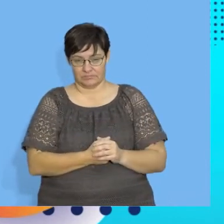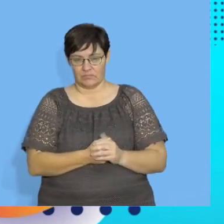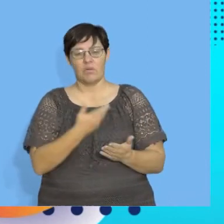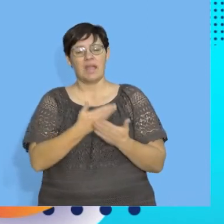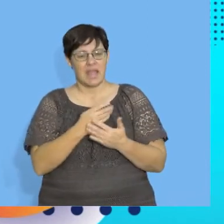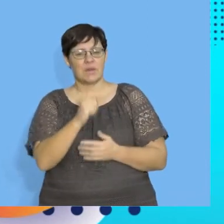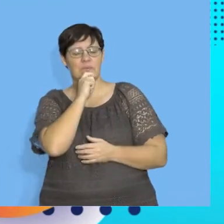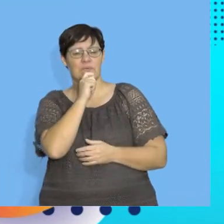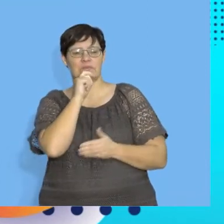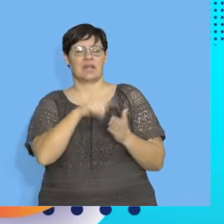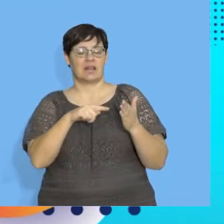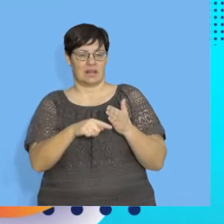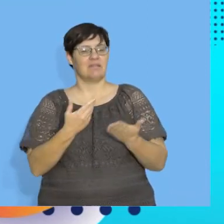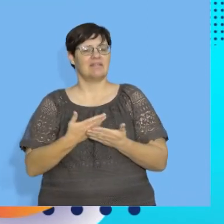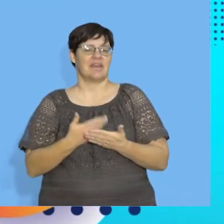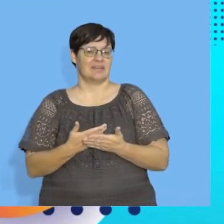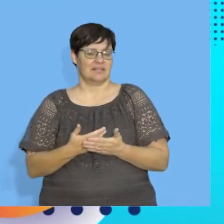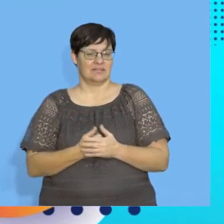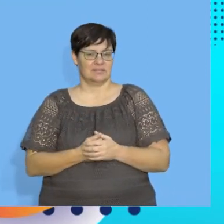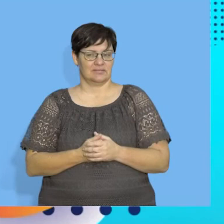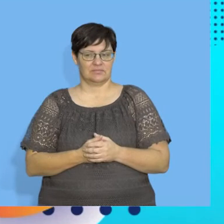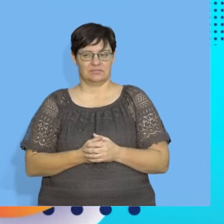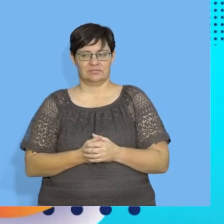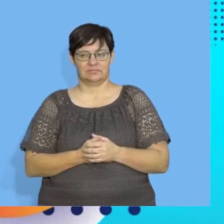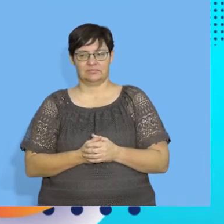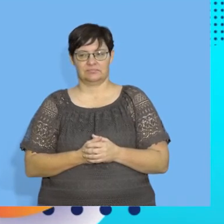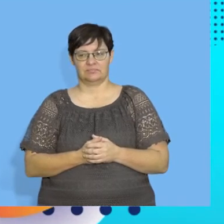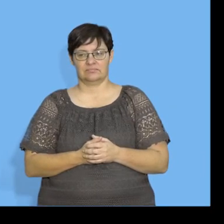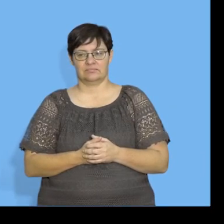And one can actually use the calculator to calculate the standard deviation also.